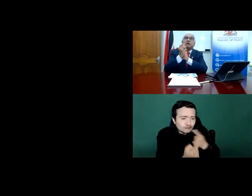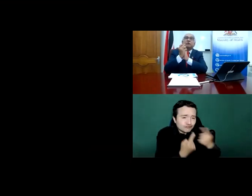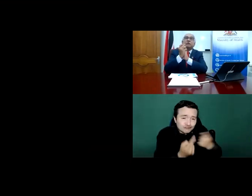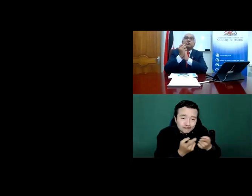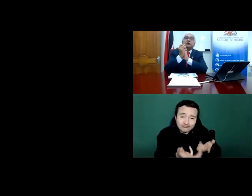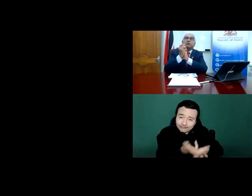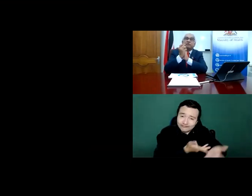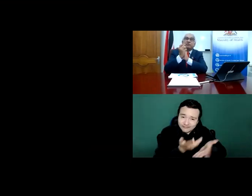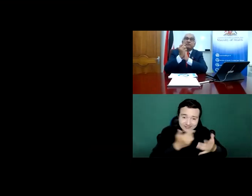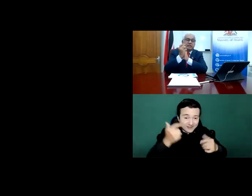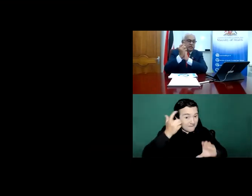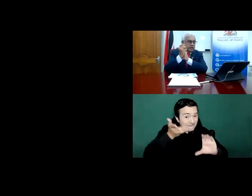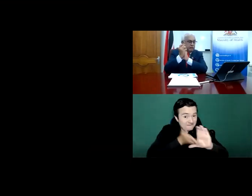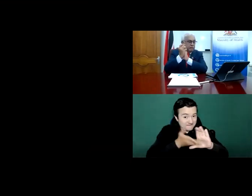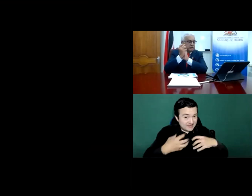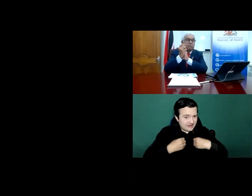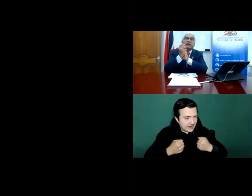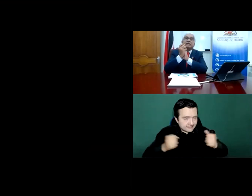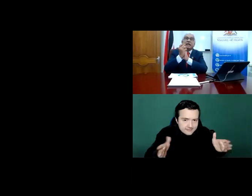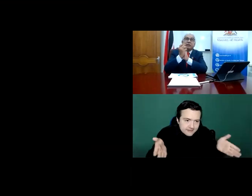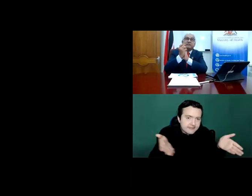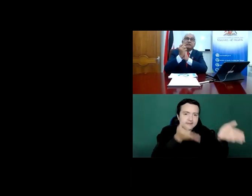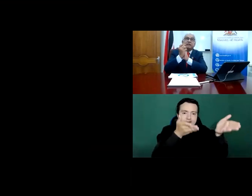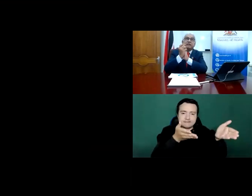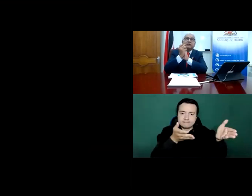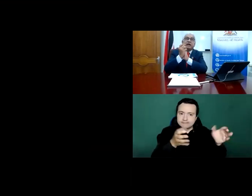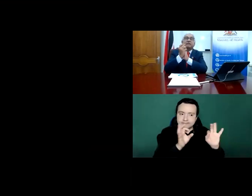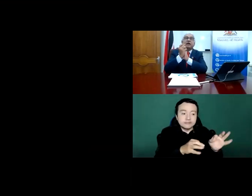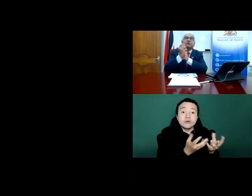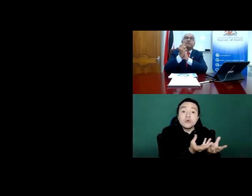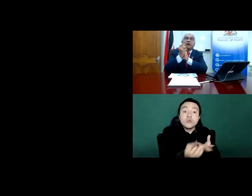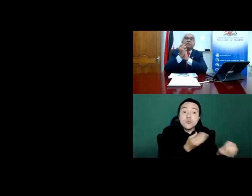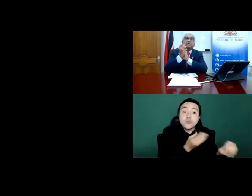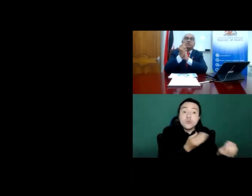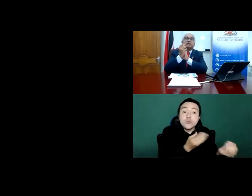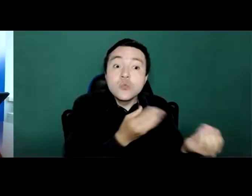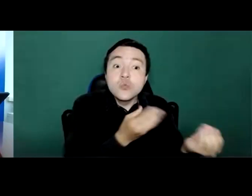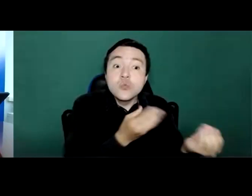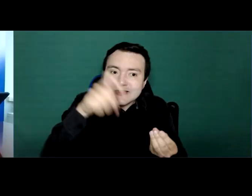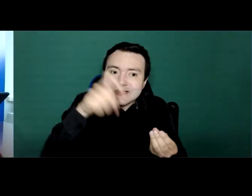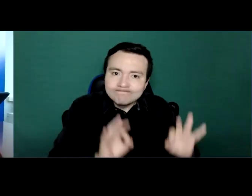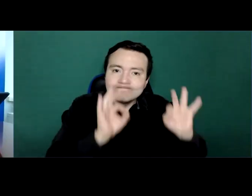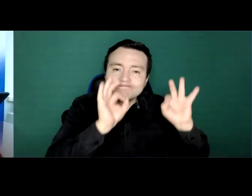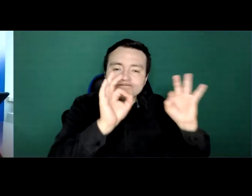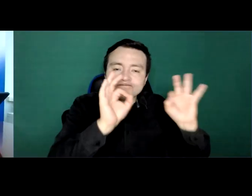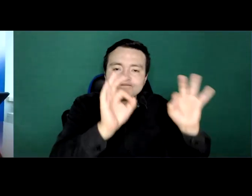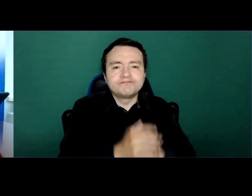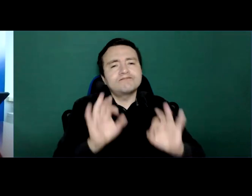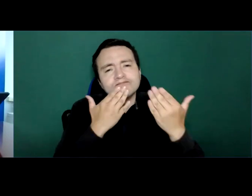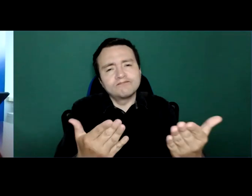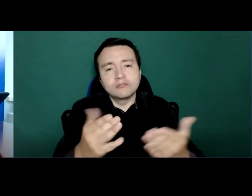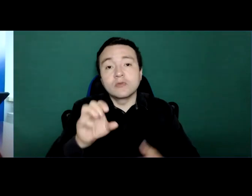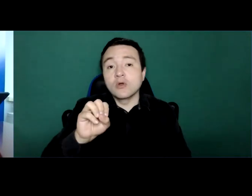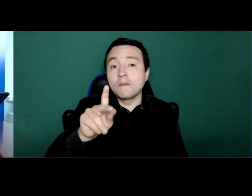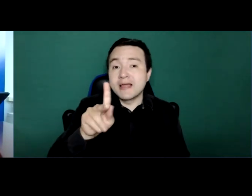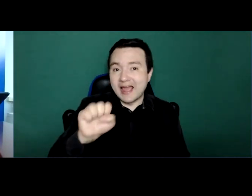overcome not only COVID fatigue, but pandemic fatigue. And I thank you very much and congratulate PAHO once again.